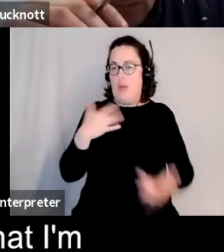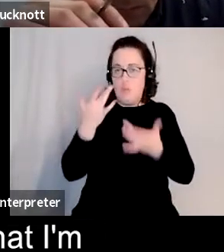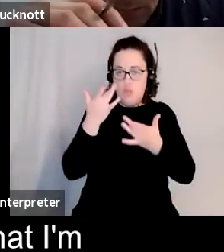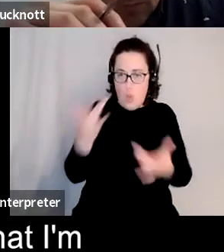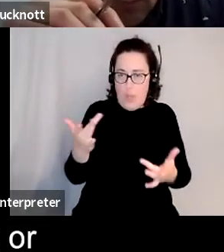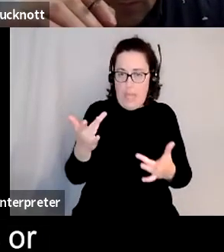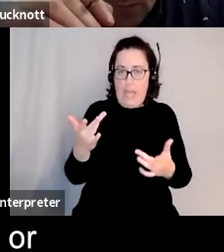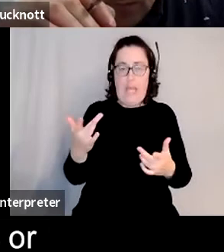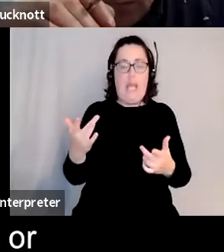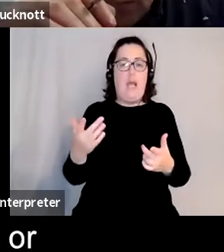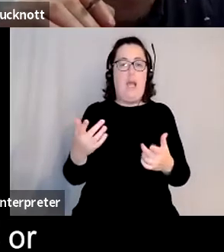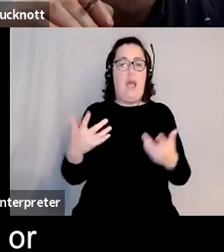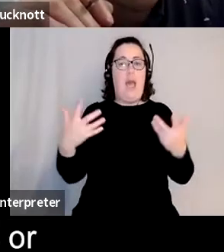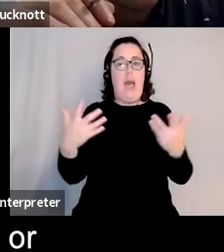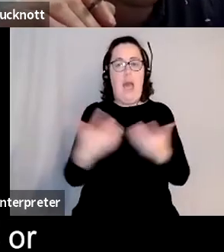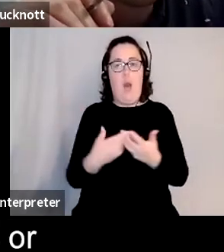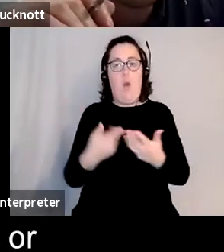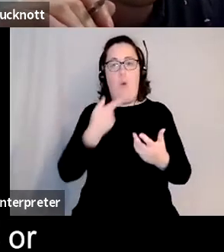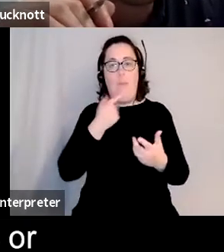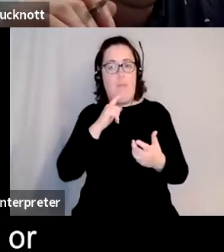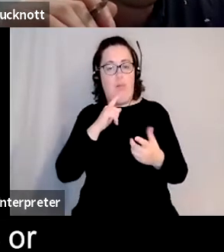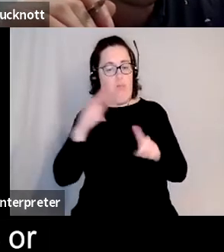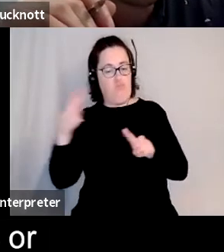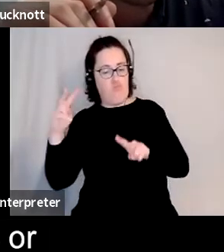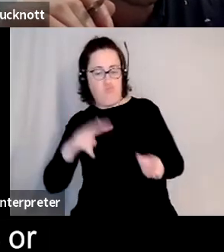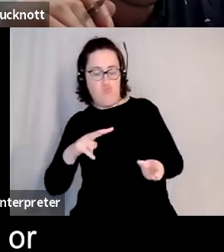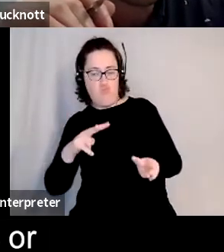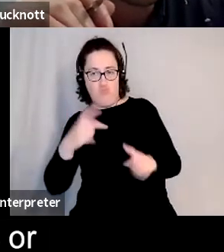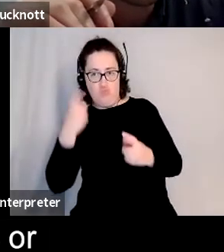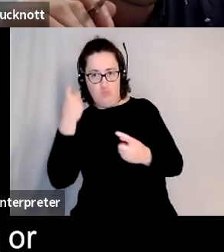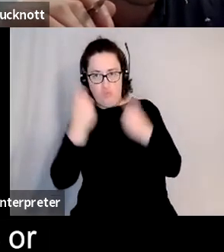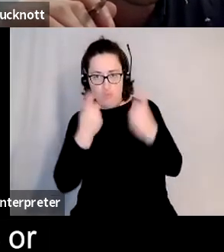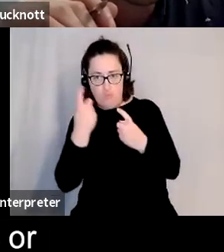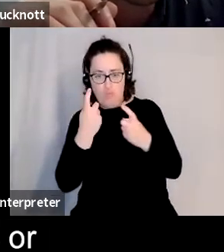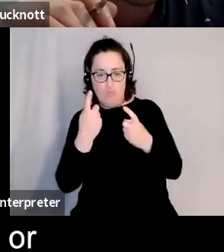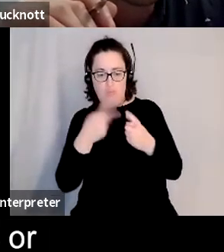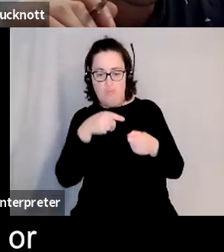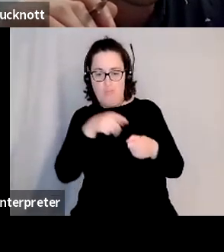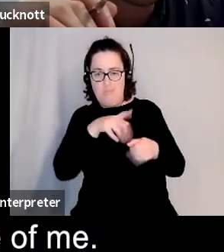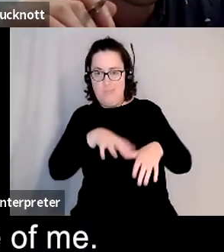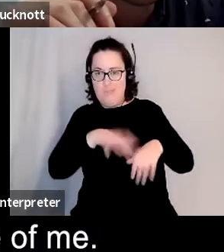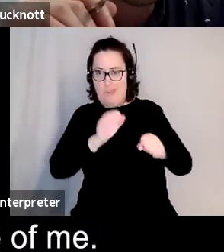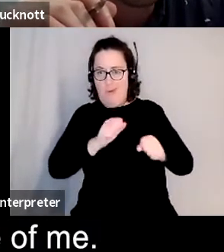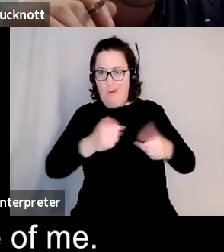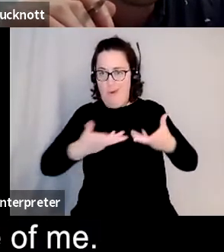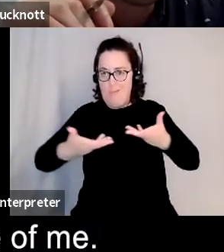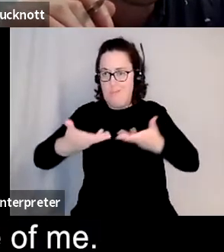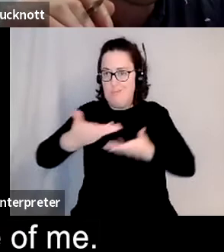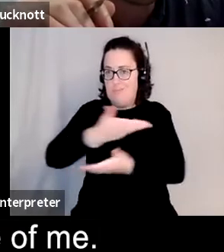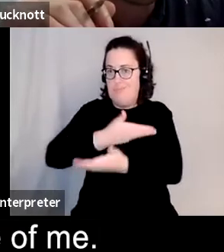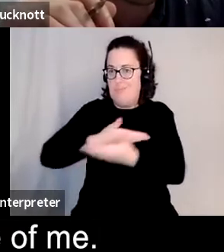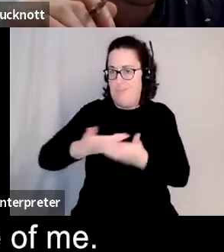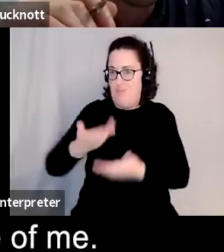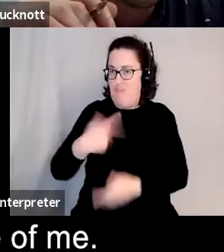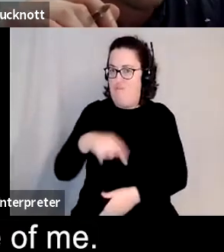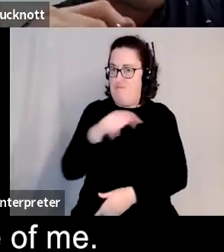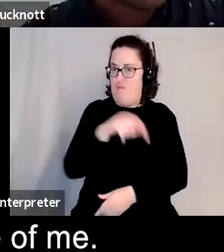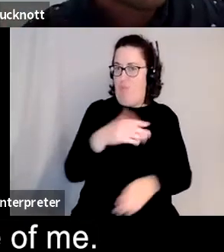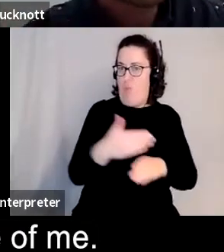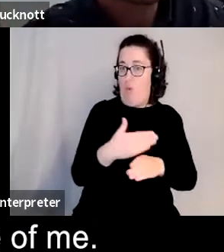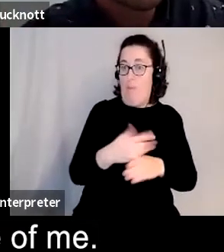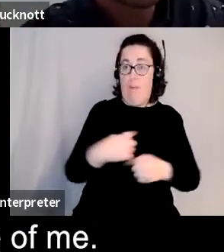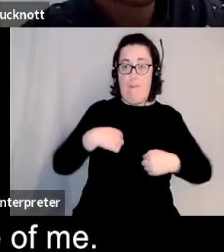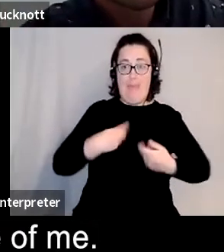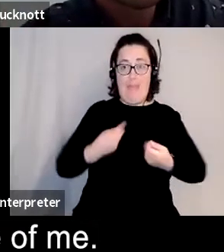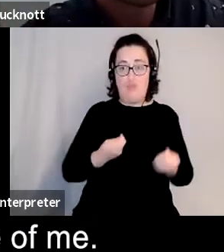might be thought of or how the kind of questions or conversations it might initiate but ultimately that all happens outside of